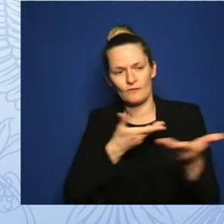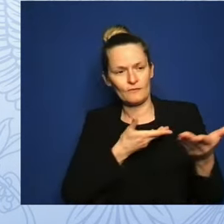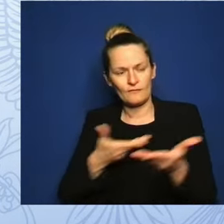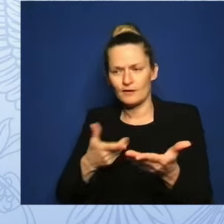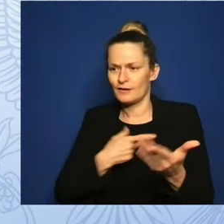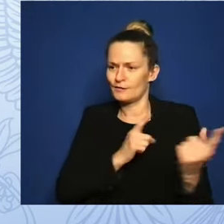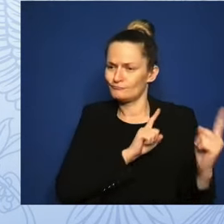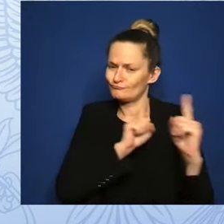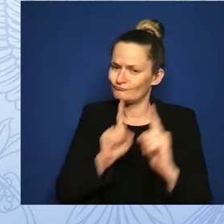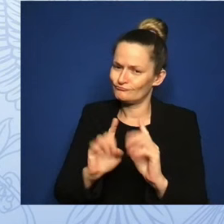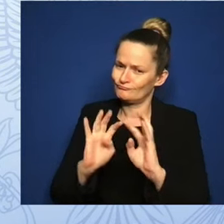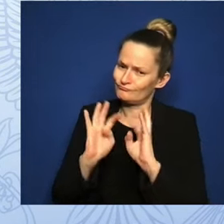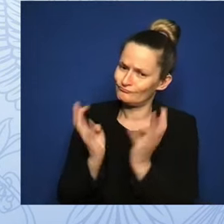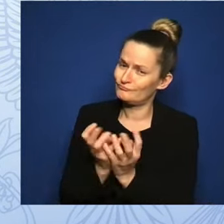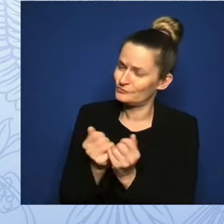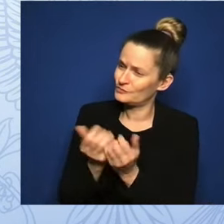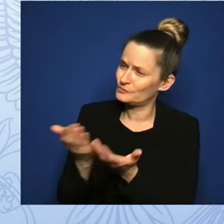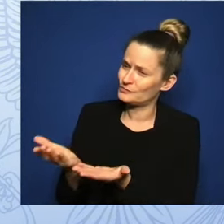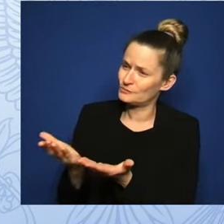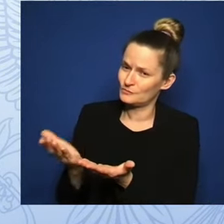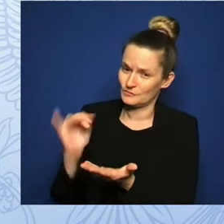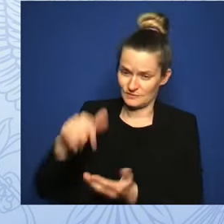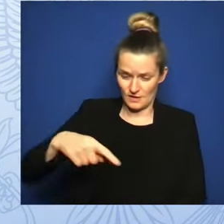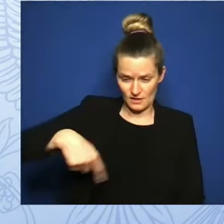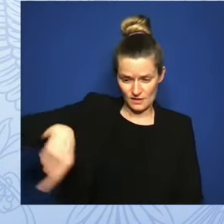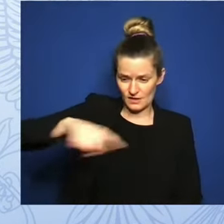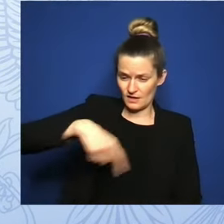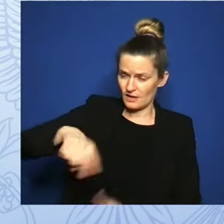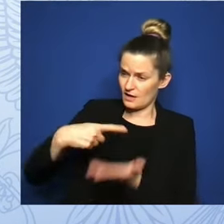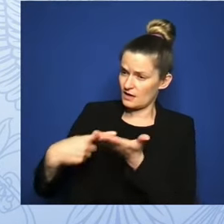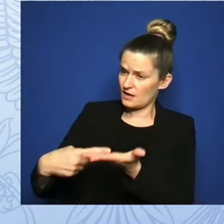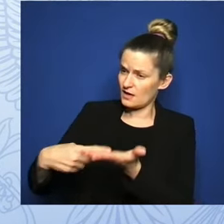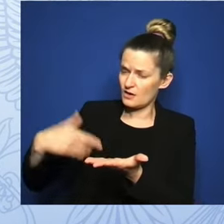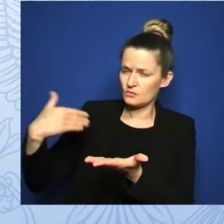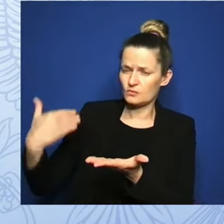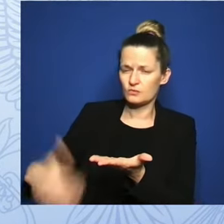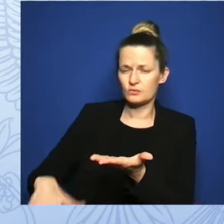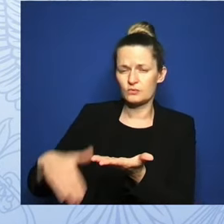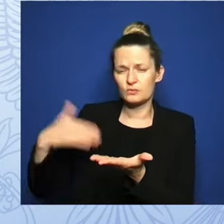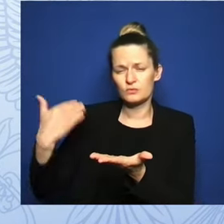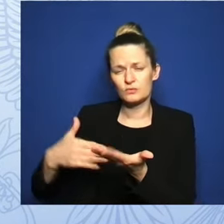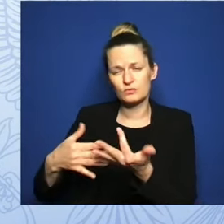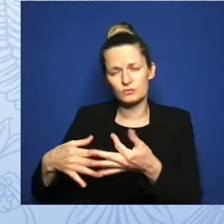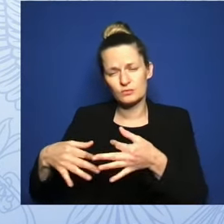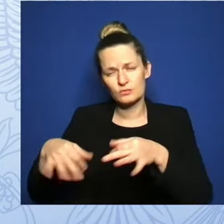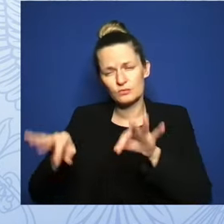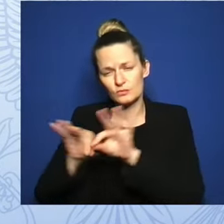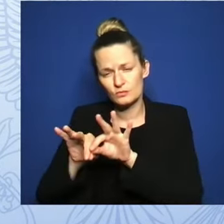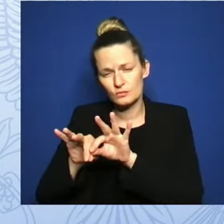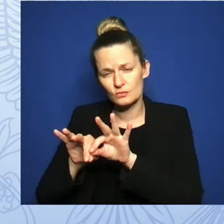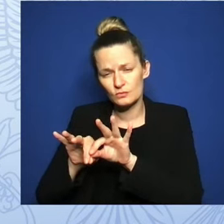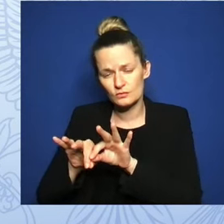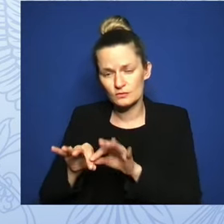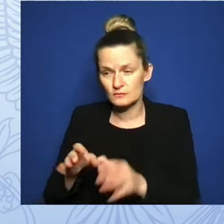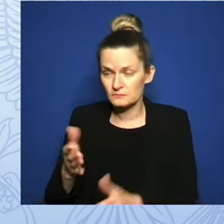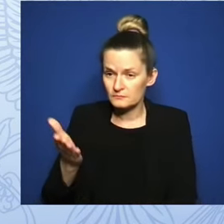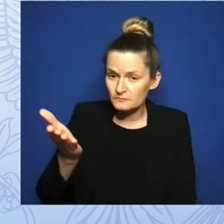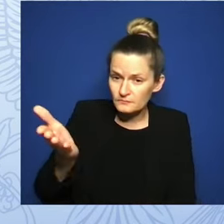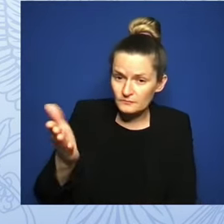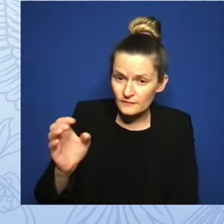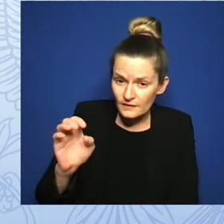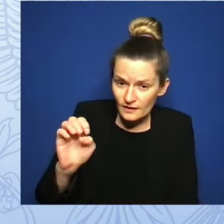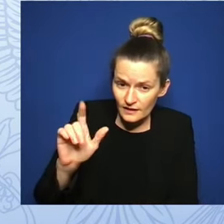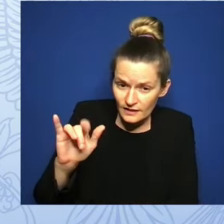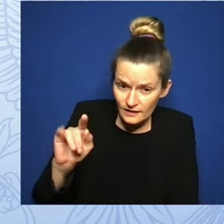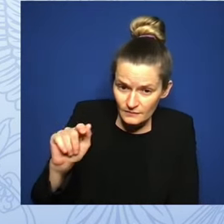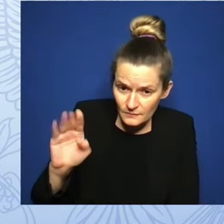really important conversation. I'm going to start with you, if you're ready, Elizabeth. I'm going start with you. Can you start